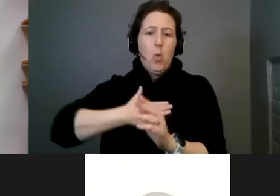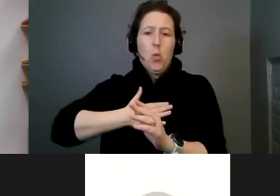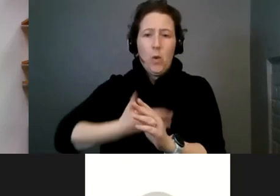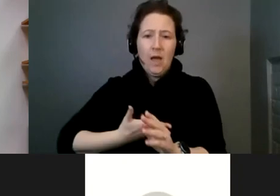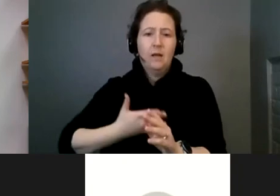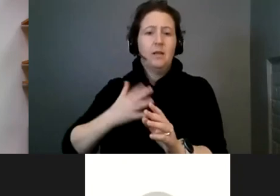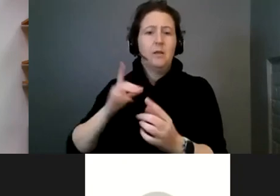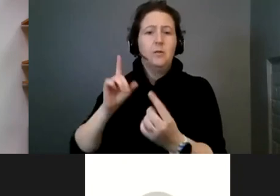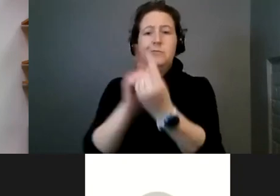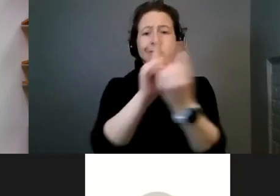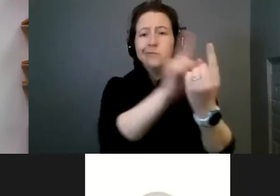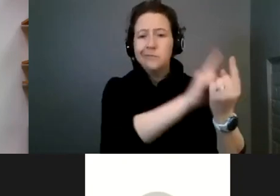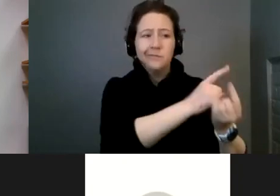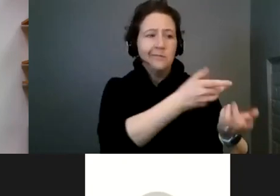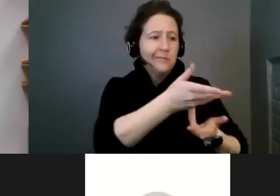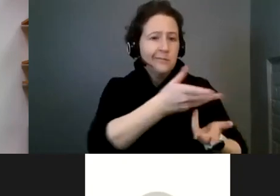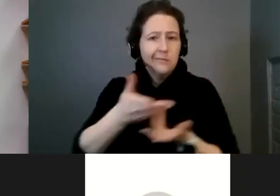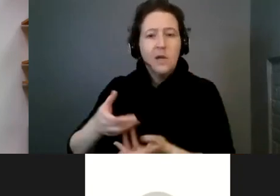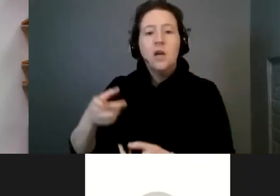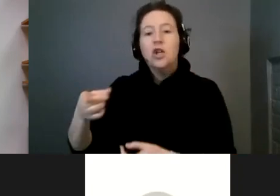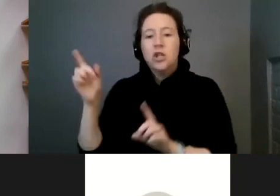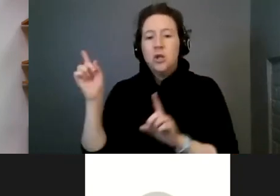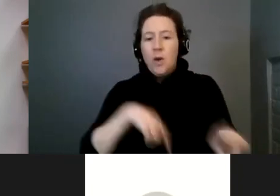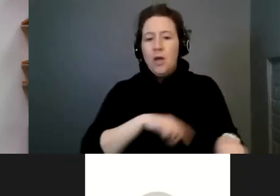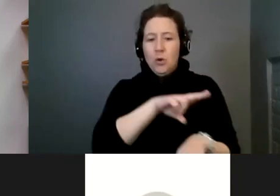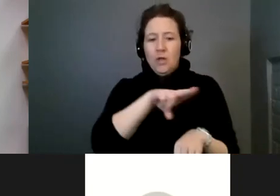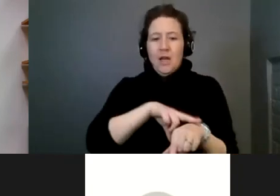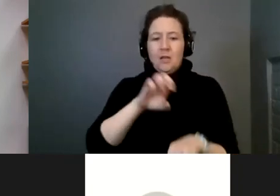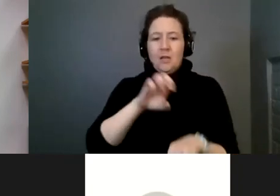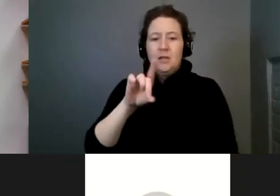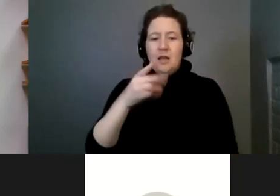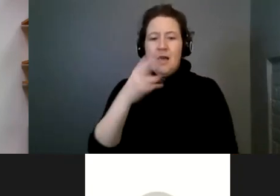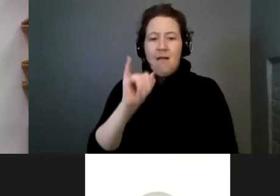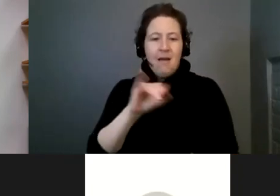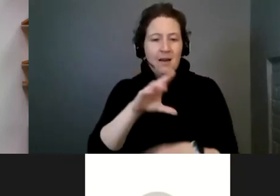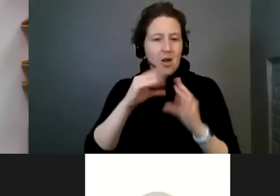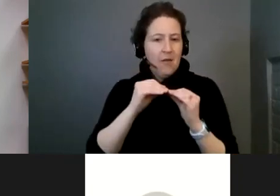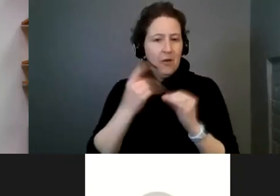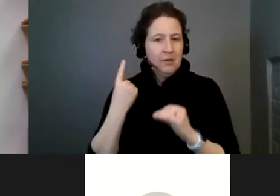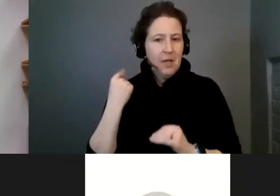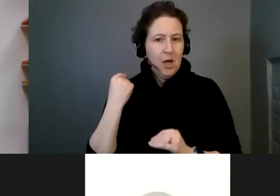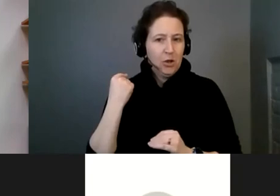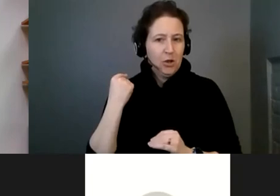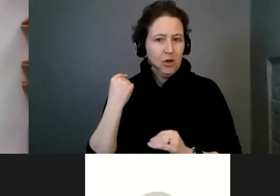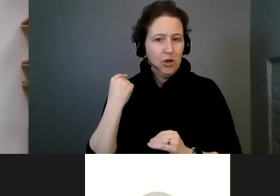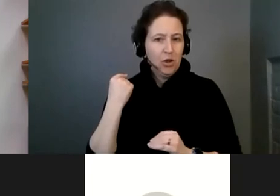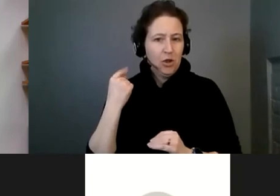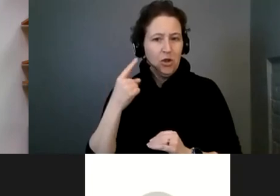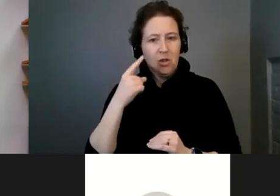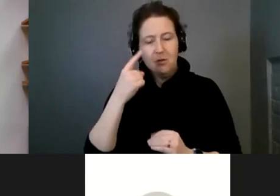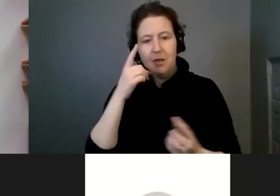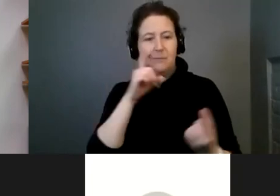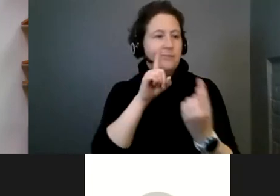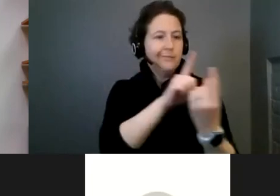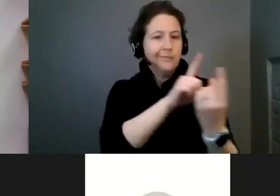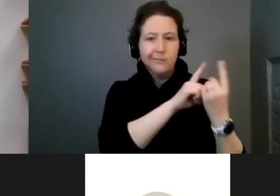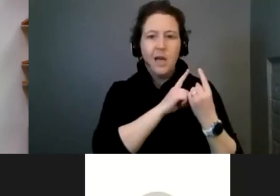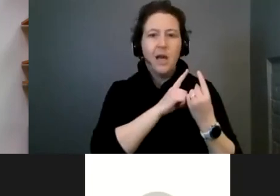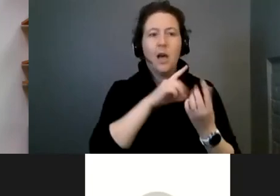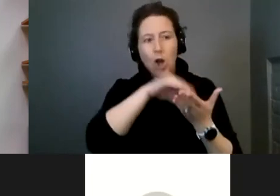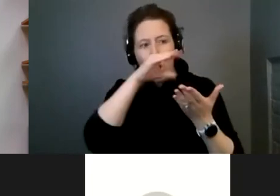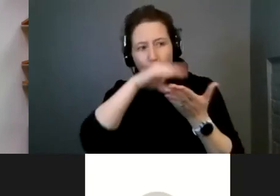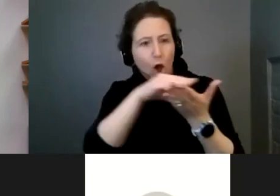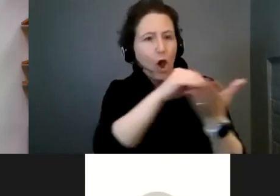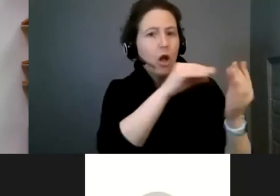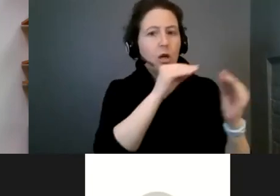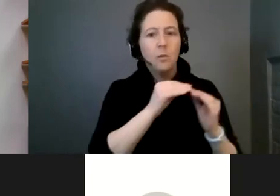and she attended the National Eddie Conference last year to meet up with a lot of other folks and learn new material.